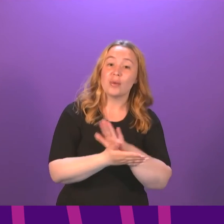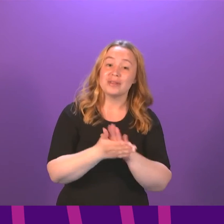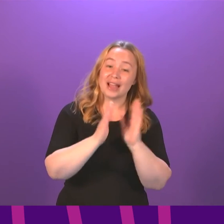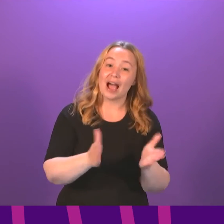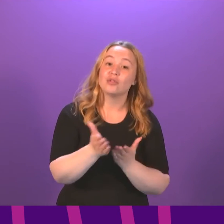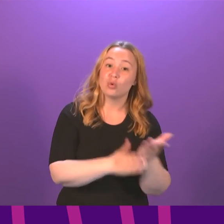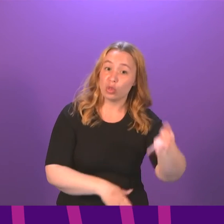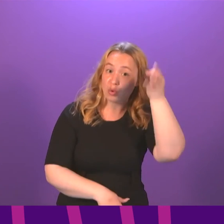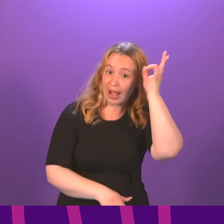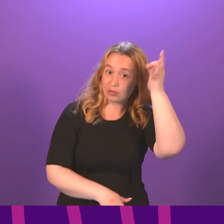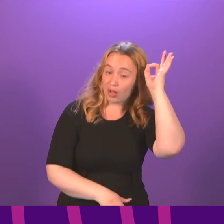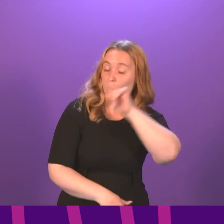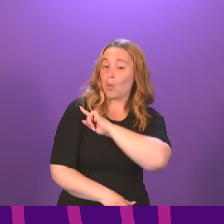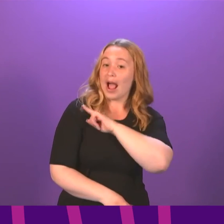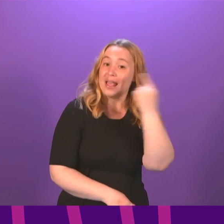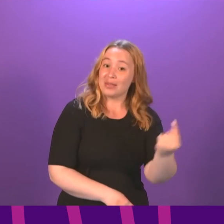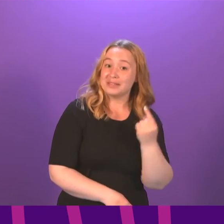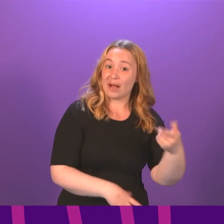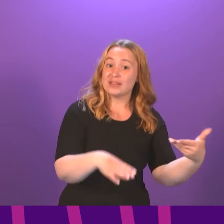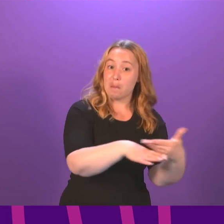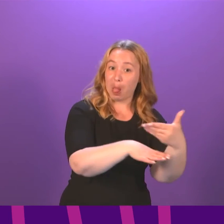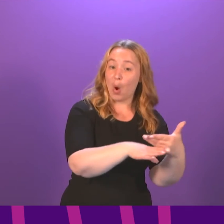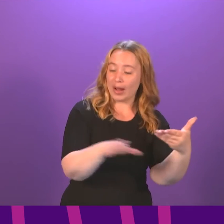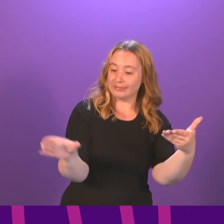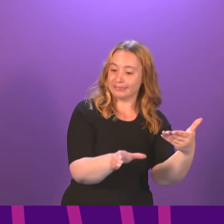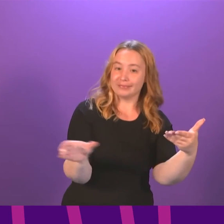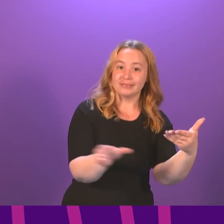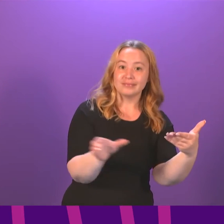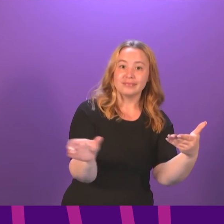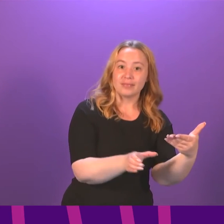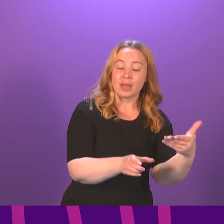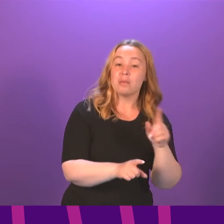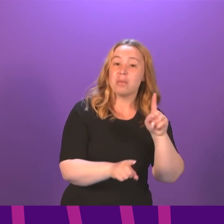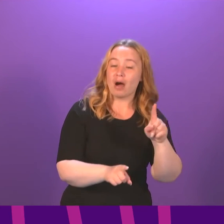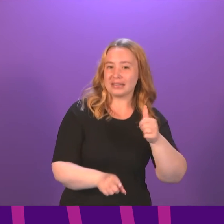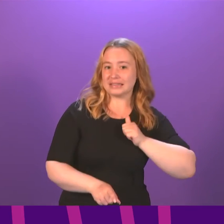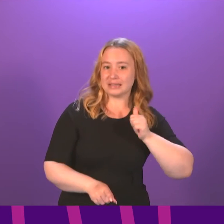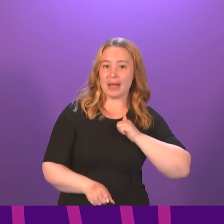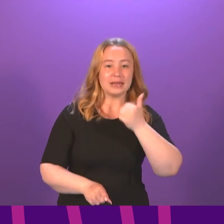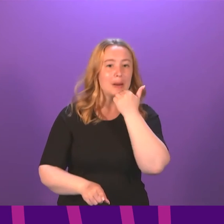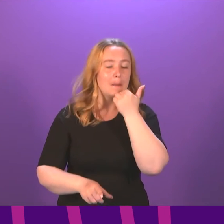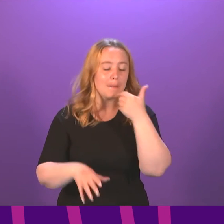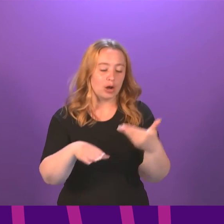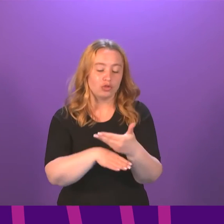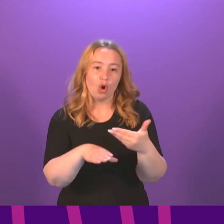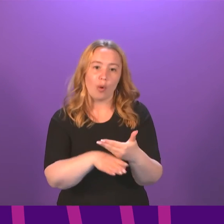because they are the employers of those teachers. But I would expect the number of permanent